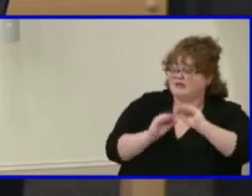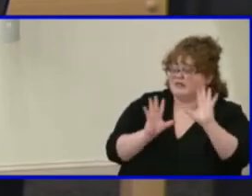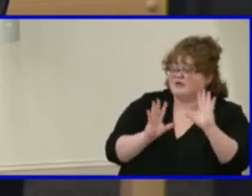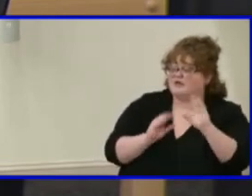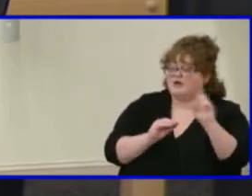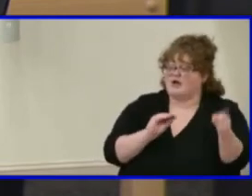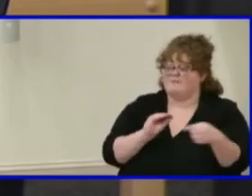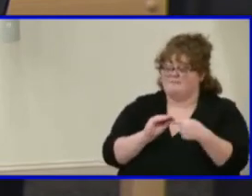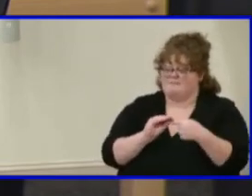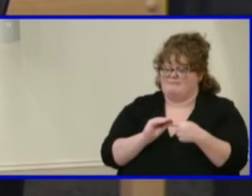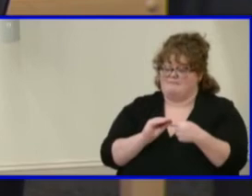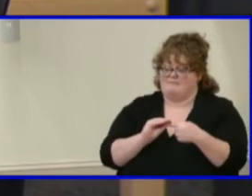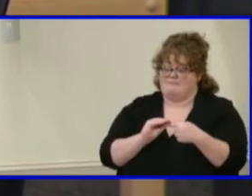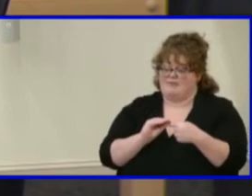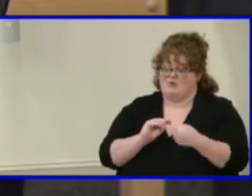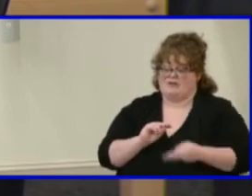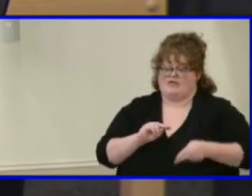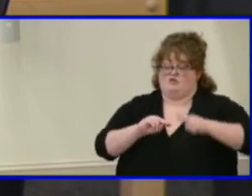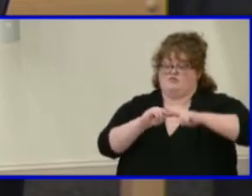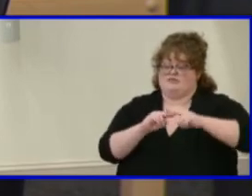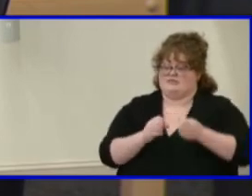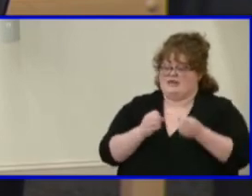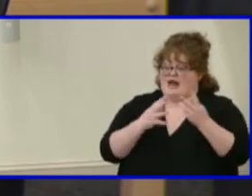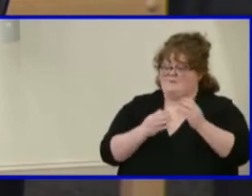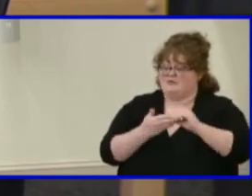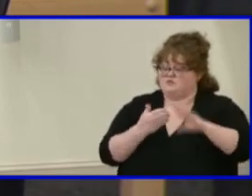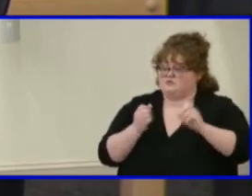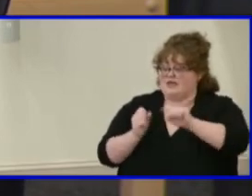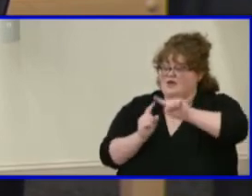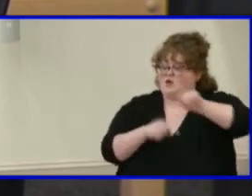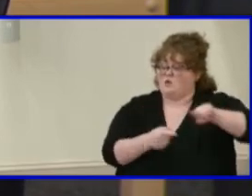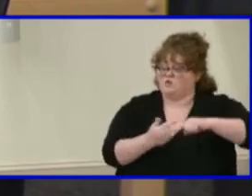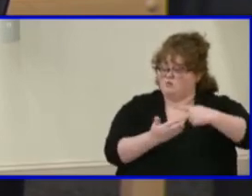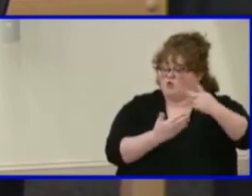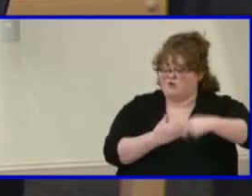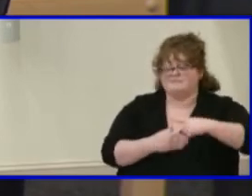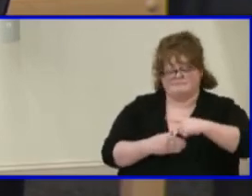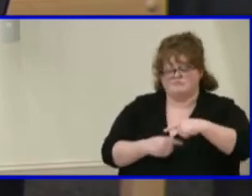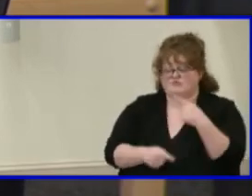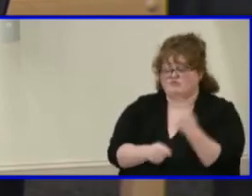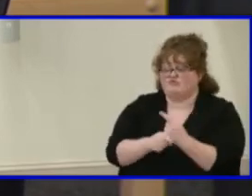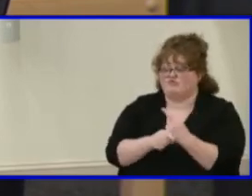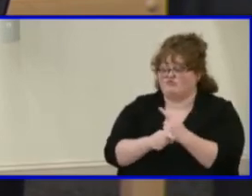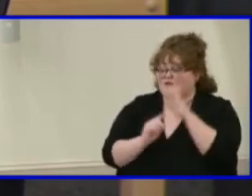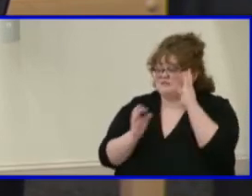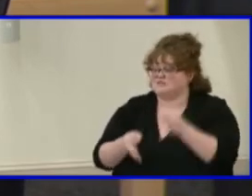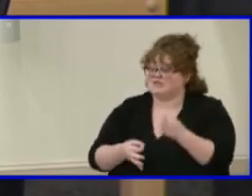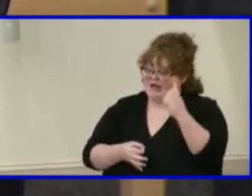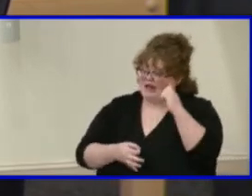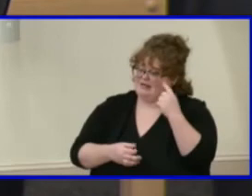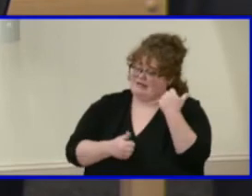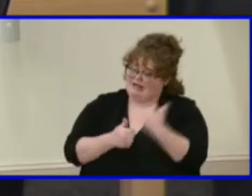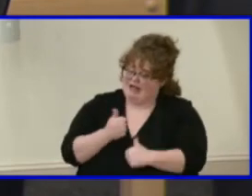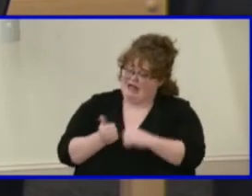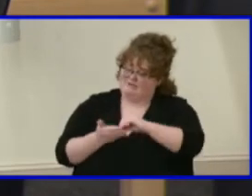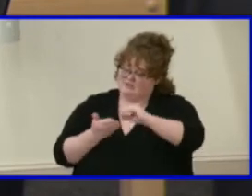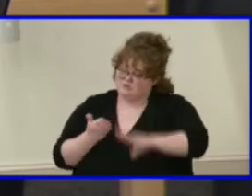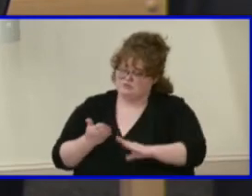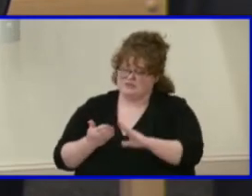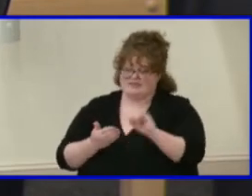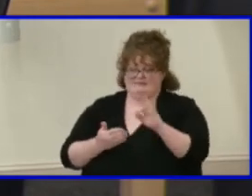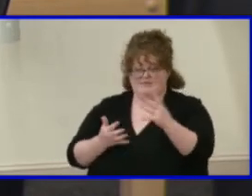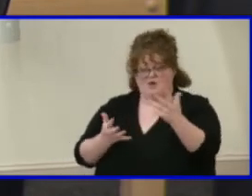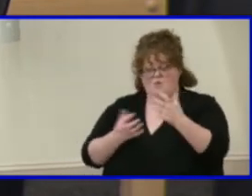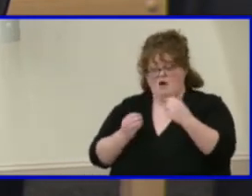the program. I think that's the right thing to do. I think every child in Henrico County that want more rigorous,